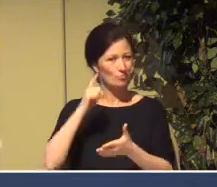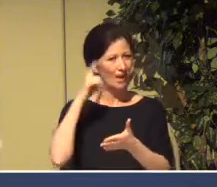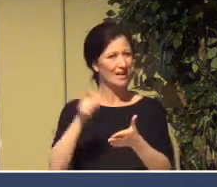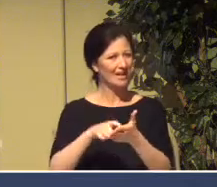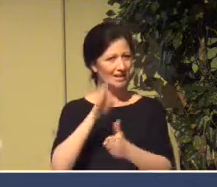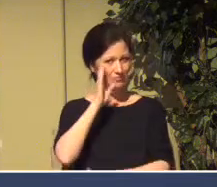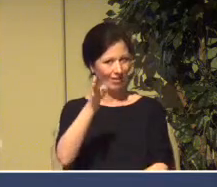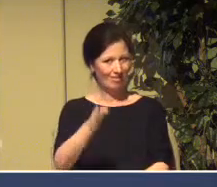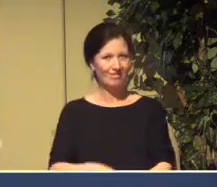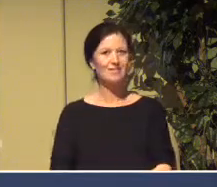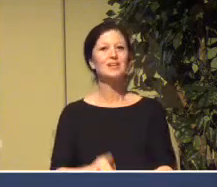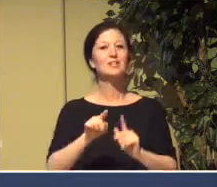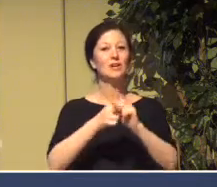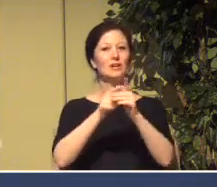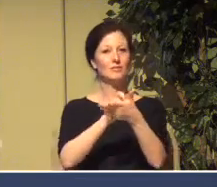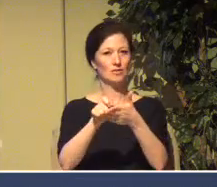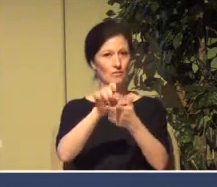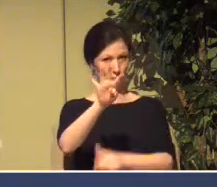at verse 4.